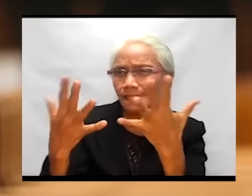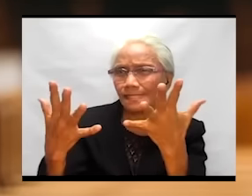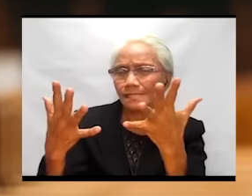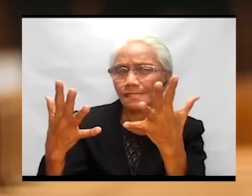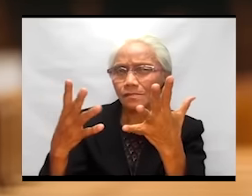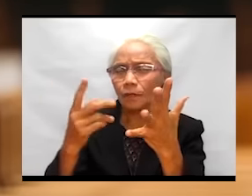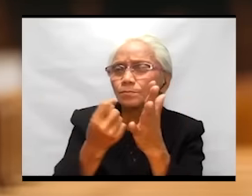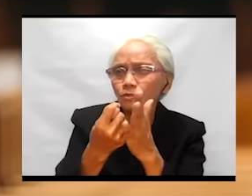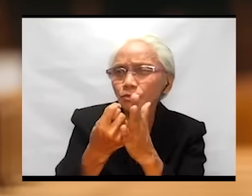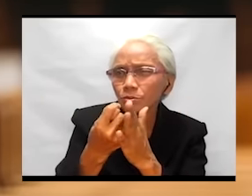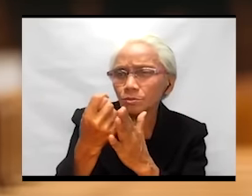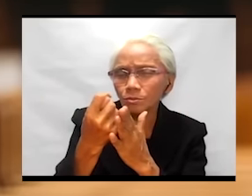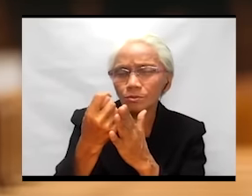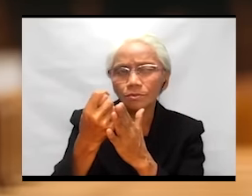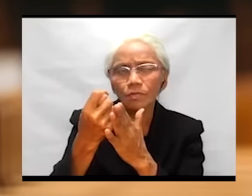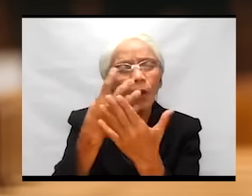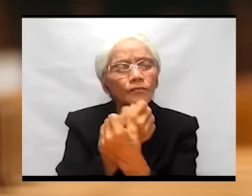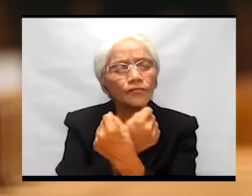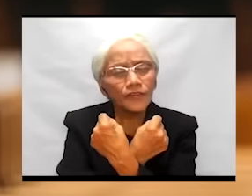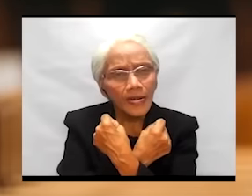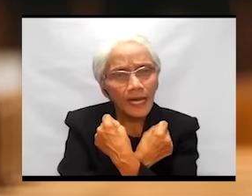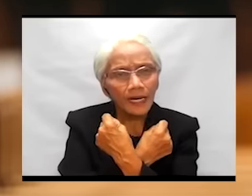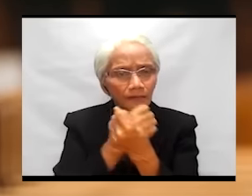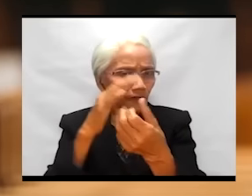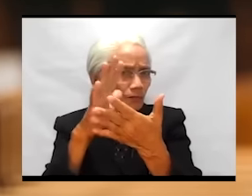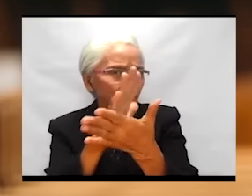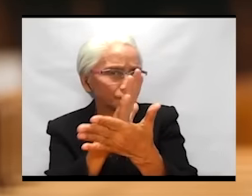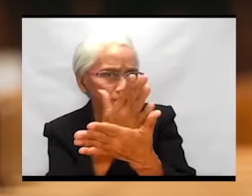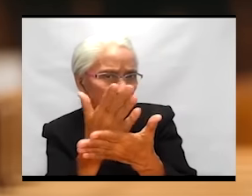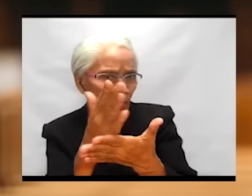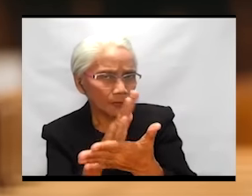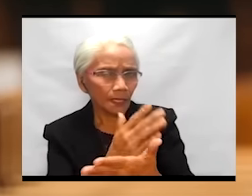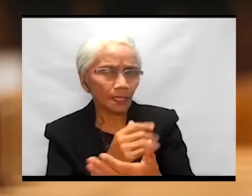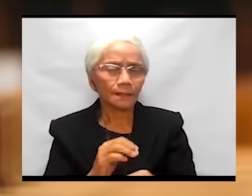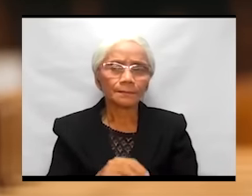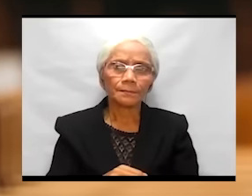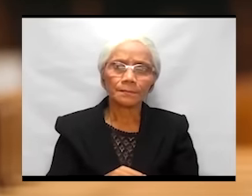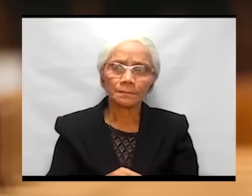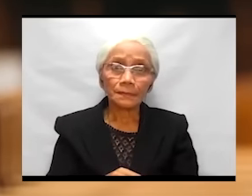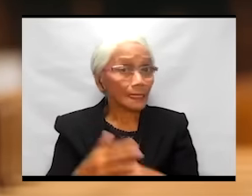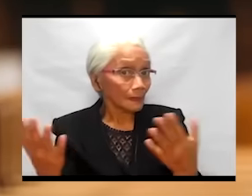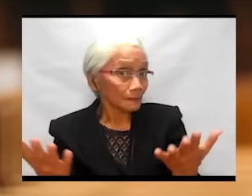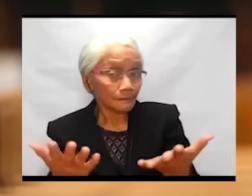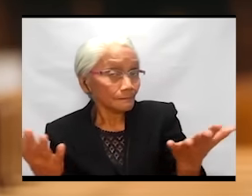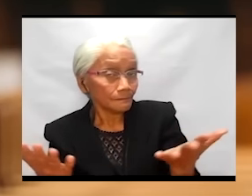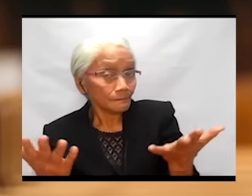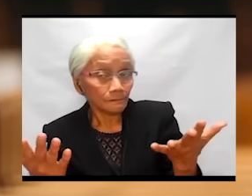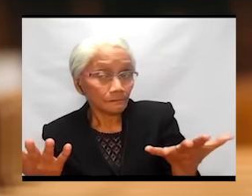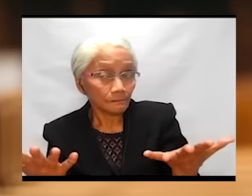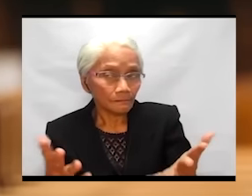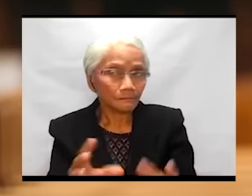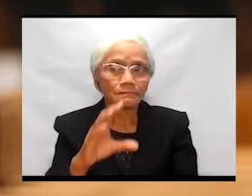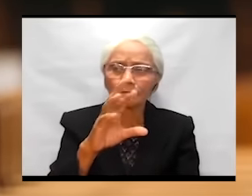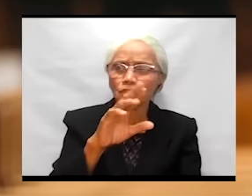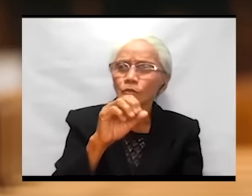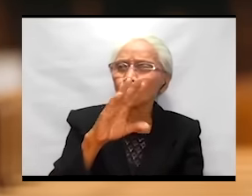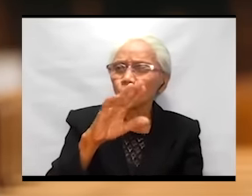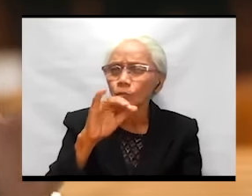of truth, of love, of sharing. This is crucial.